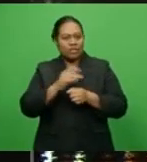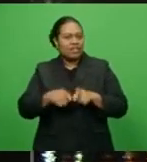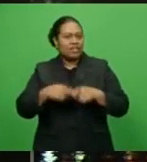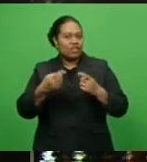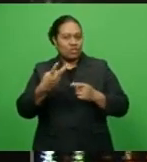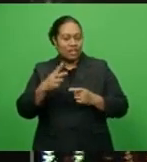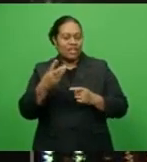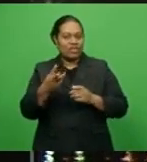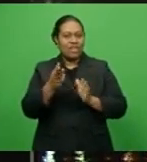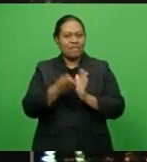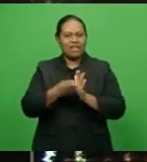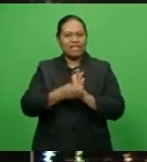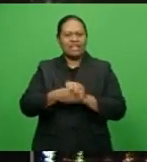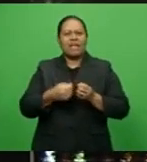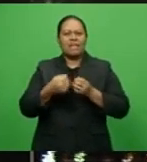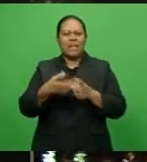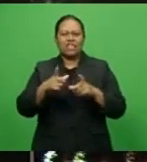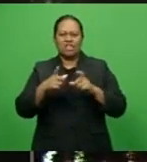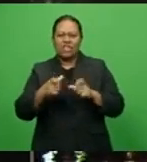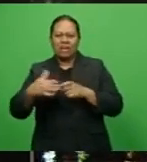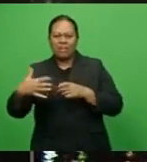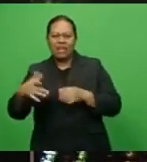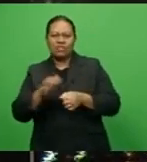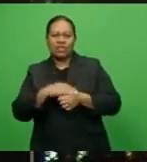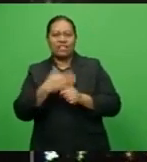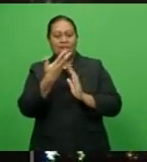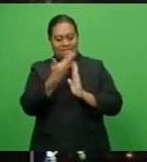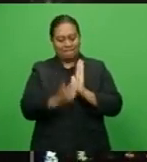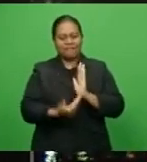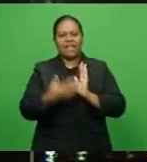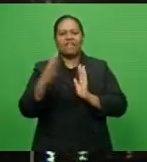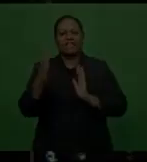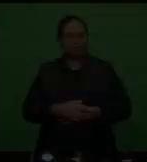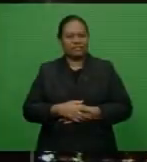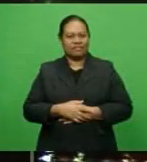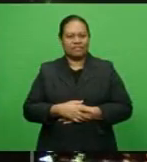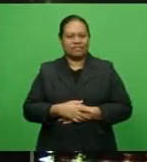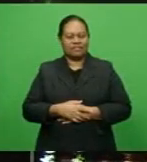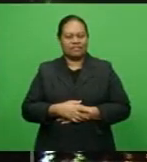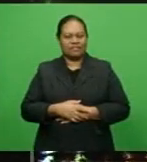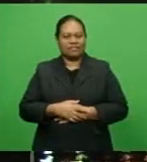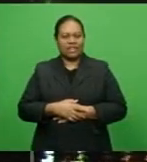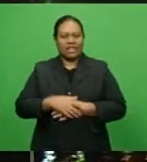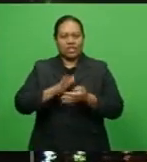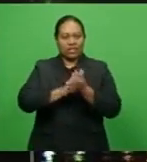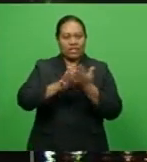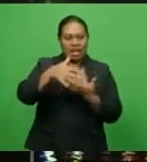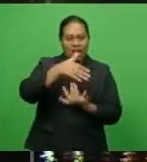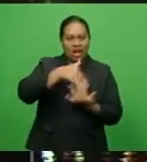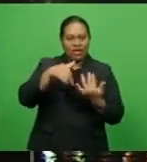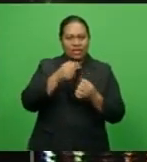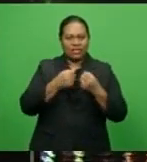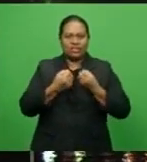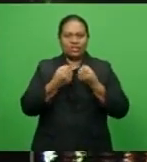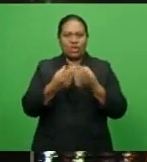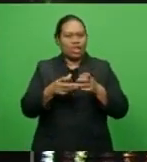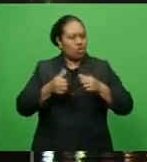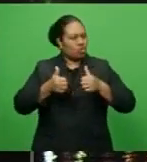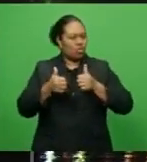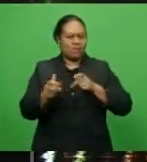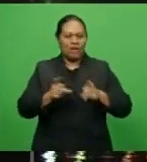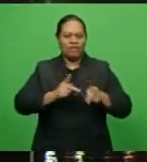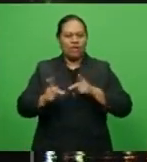minute, putting the Canberra-based side in fifth position on the NRL ladder. The Hurricanes produced a superb performance to end the